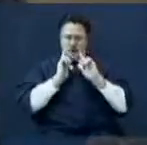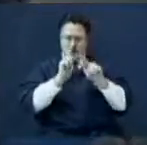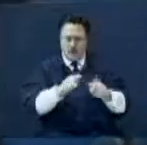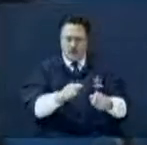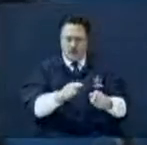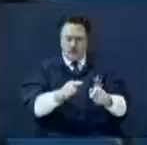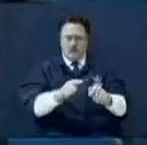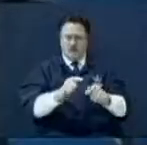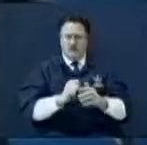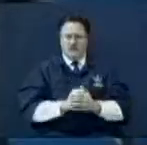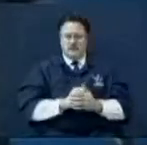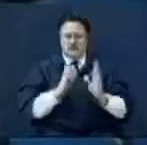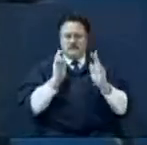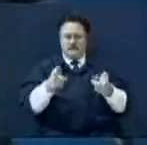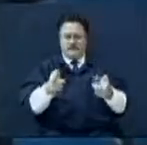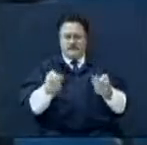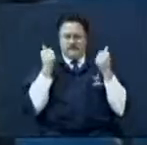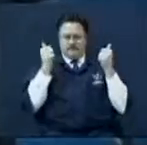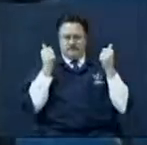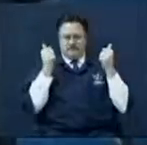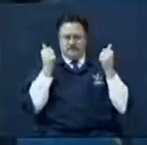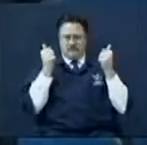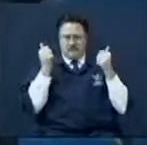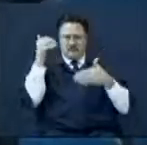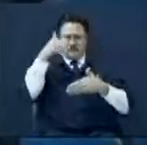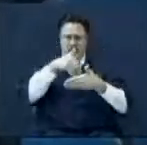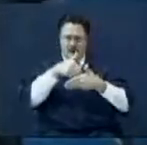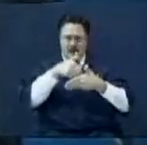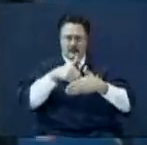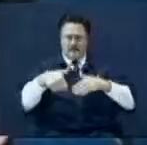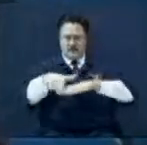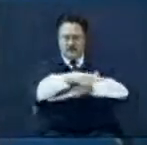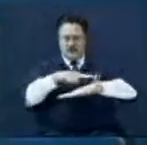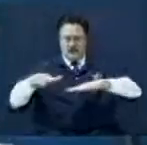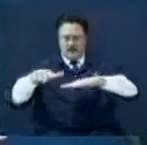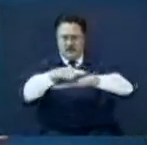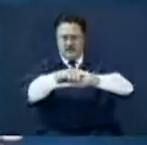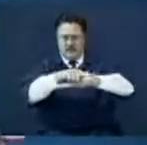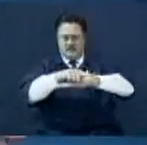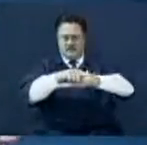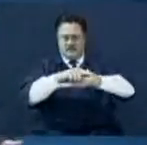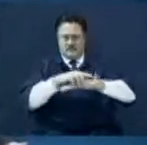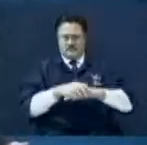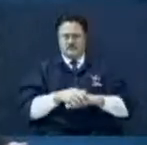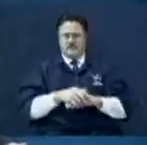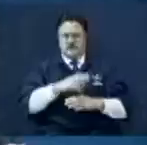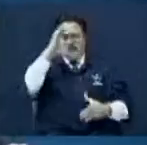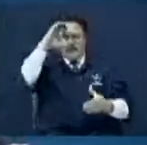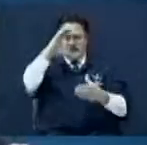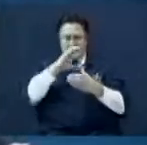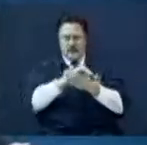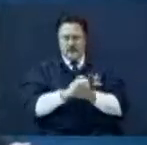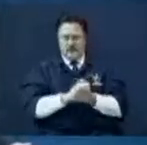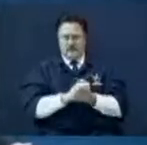That's the transportation of your faith. Now, you say, I don't believe that. You know what I believe?